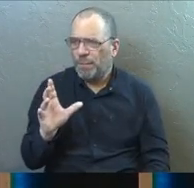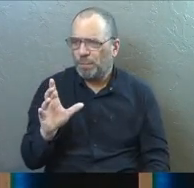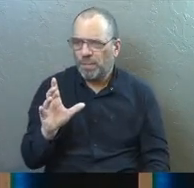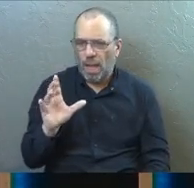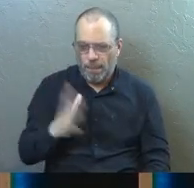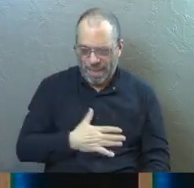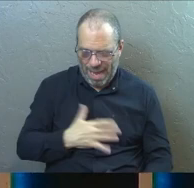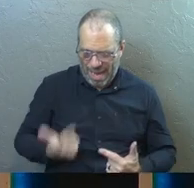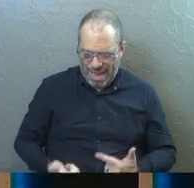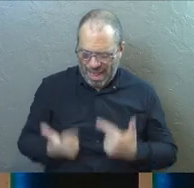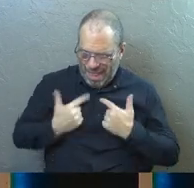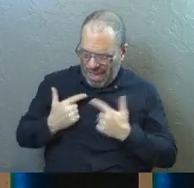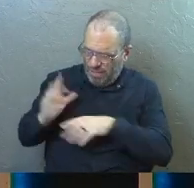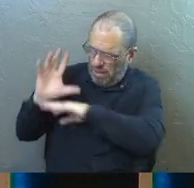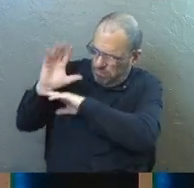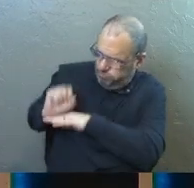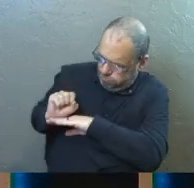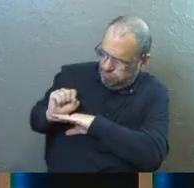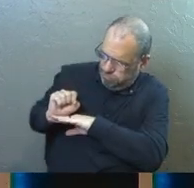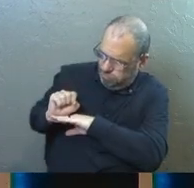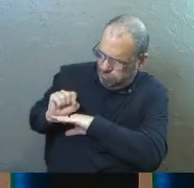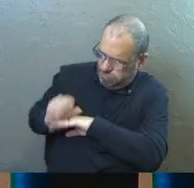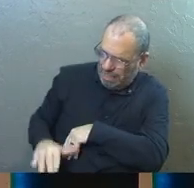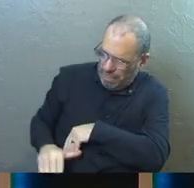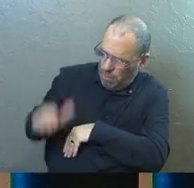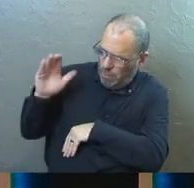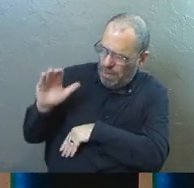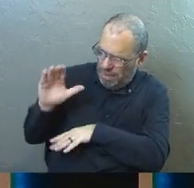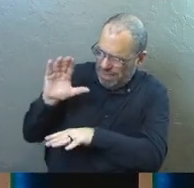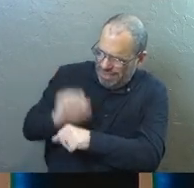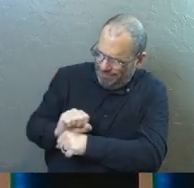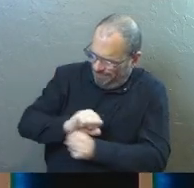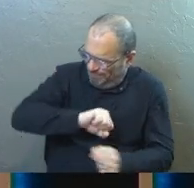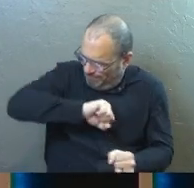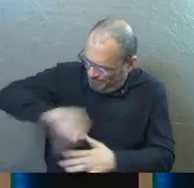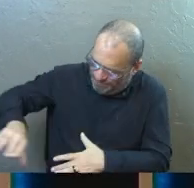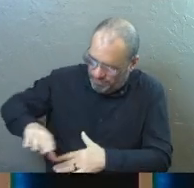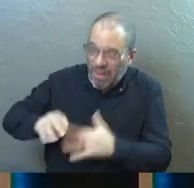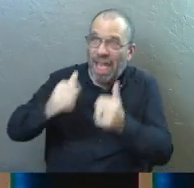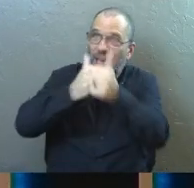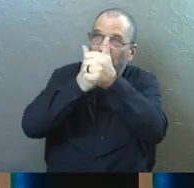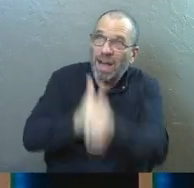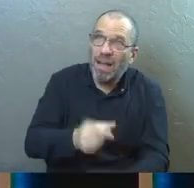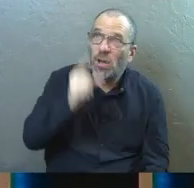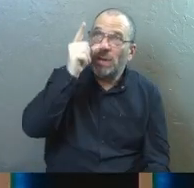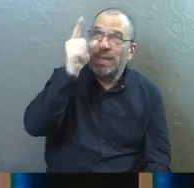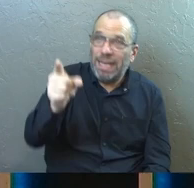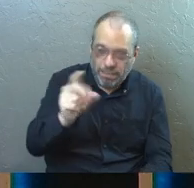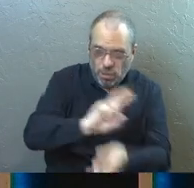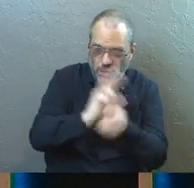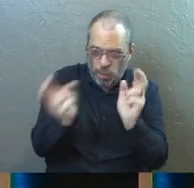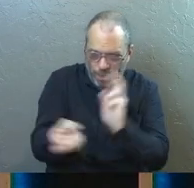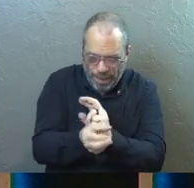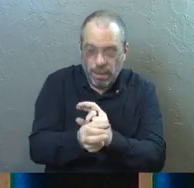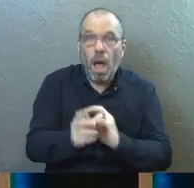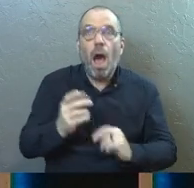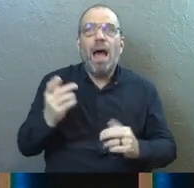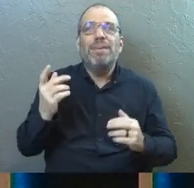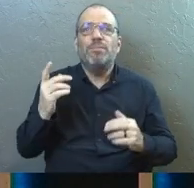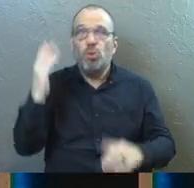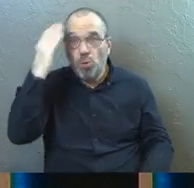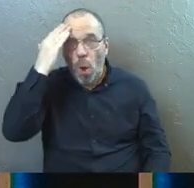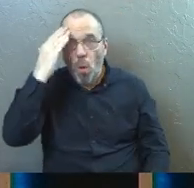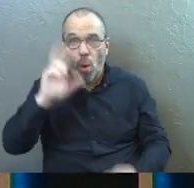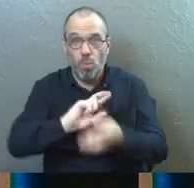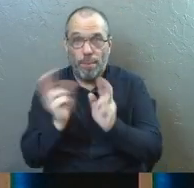remove from your lifestyle, whatever God has told you to remove and begin doing whatever he has told you to do. To repent is to turn around and